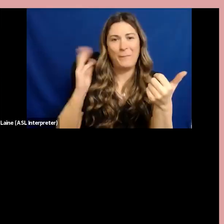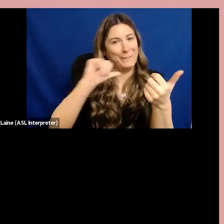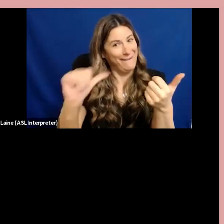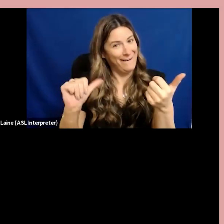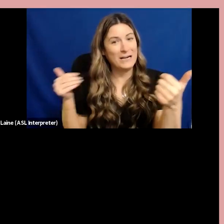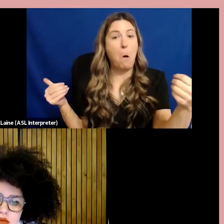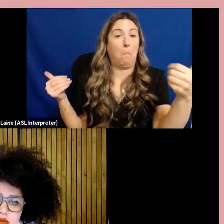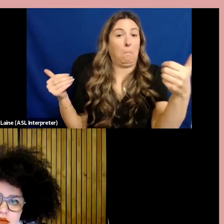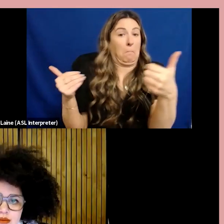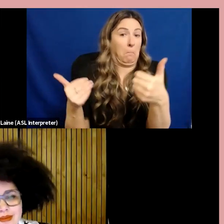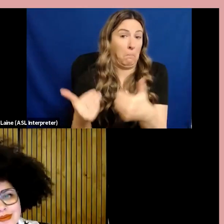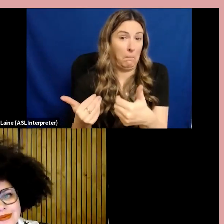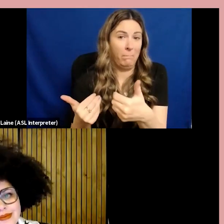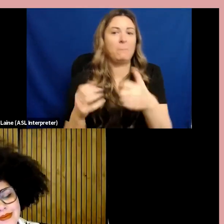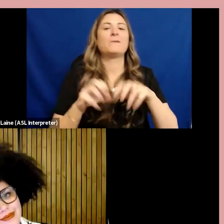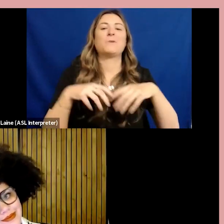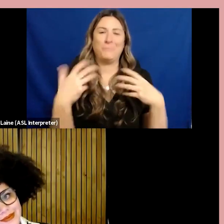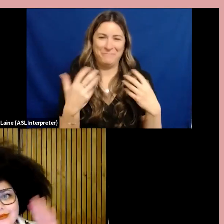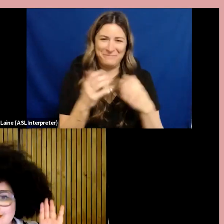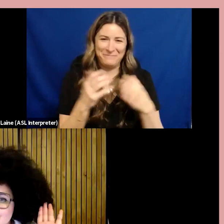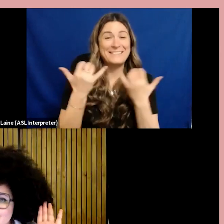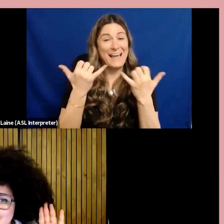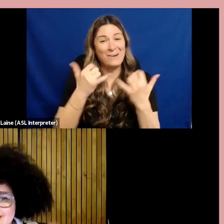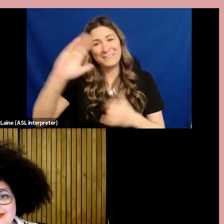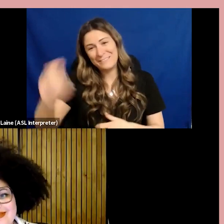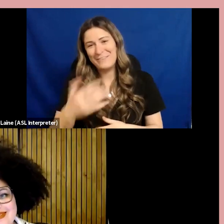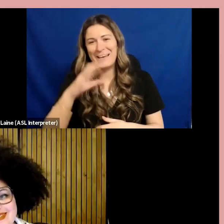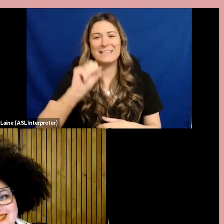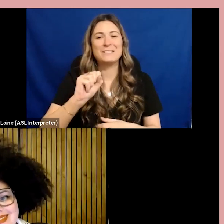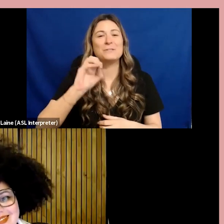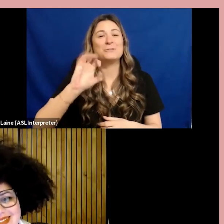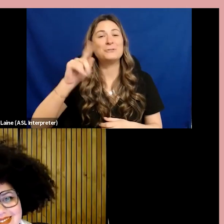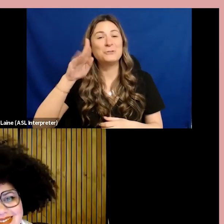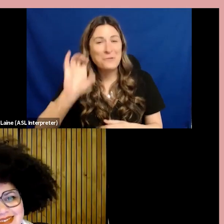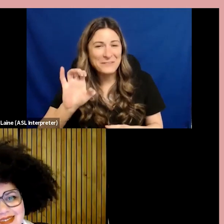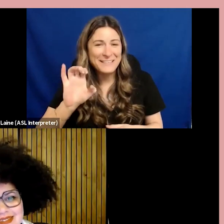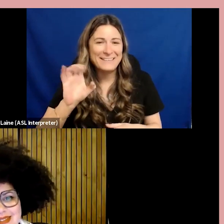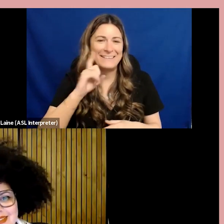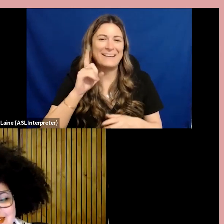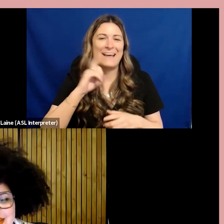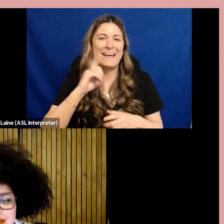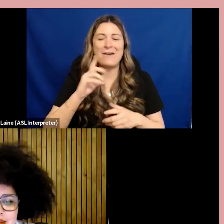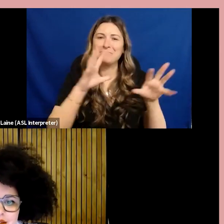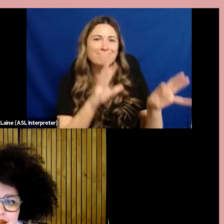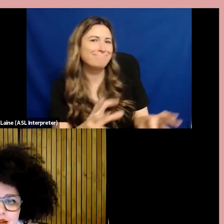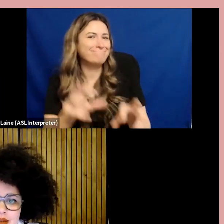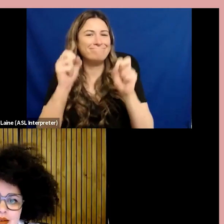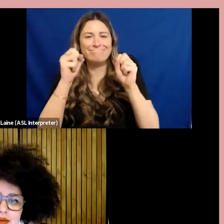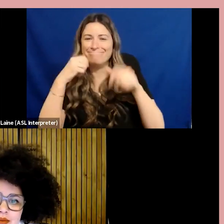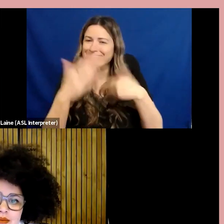I would like to bring Sophie to you and in and have her jump into this journey that we wish to take together.